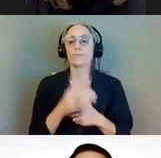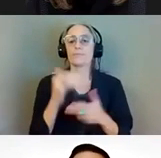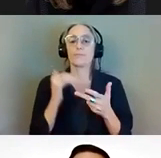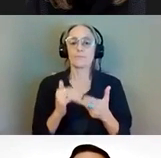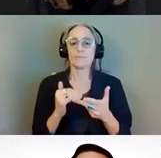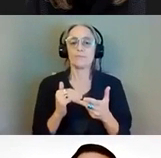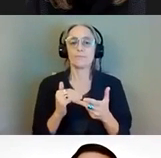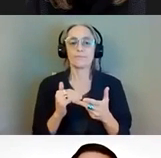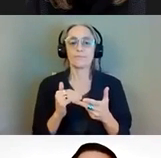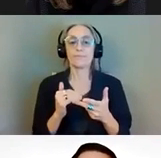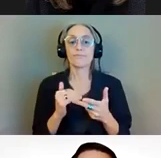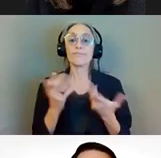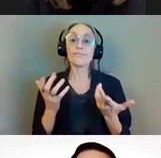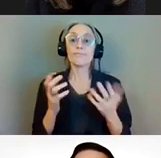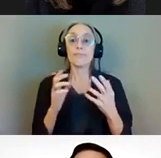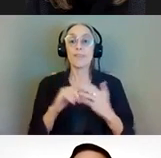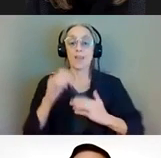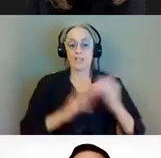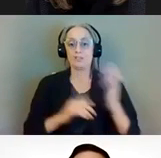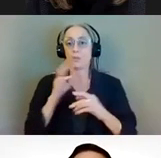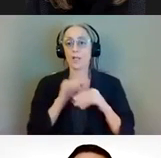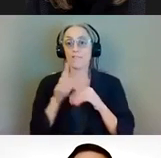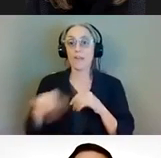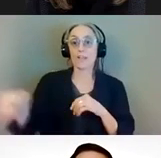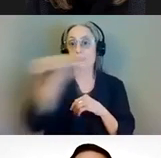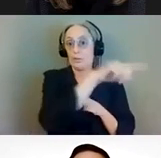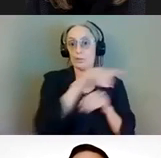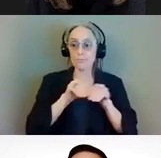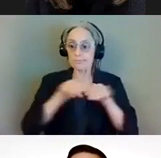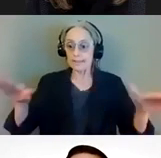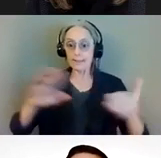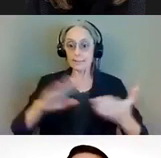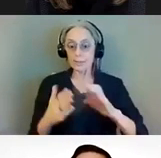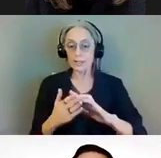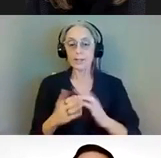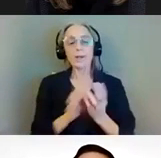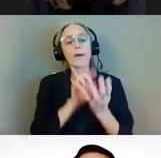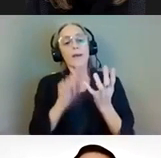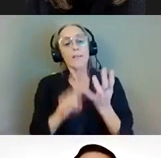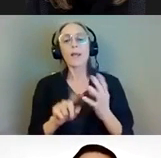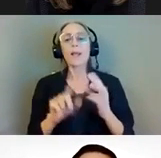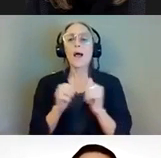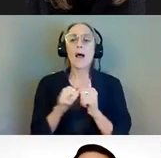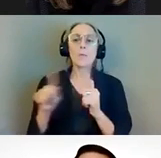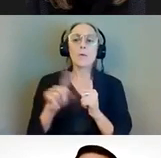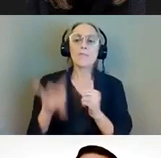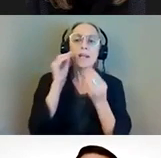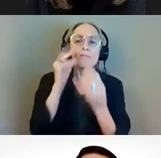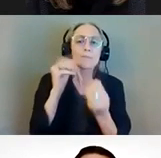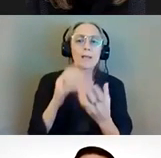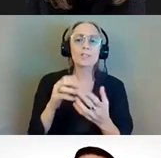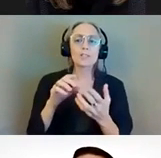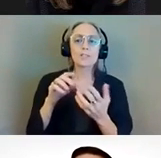work being done will affect you. And then again, we'll be going over how to stay informed about those impacts and